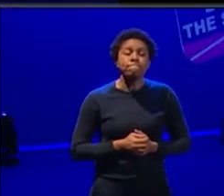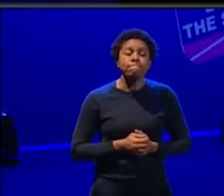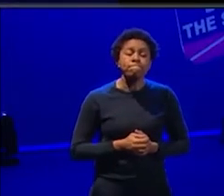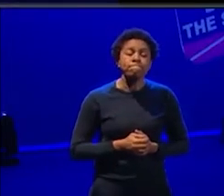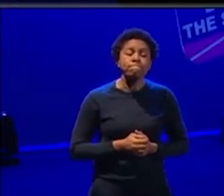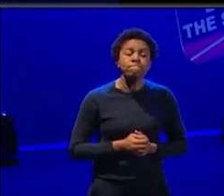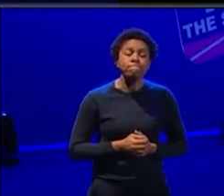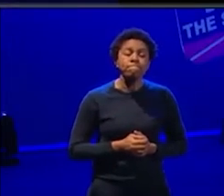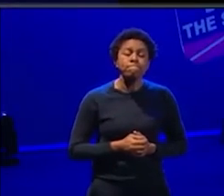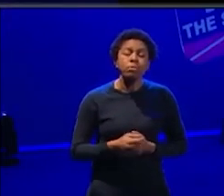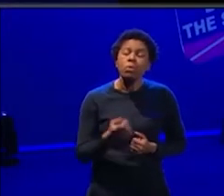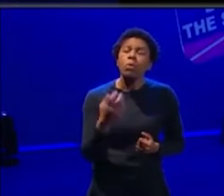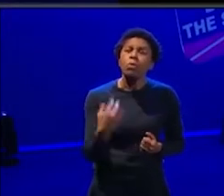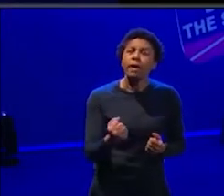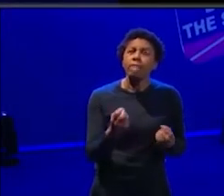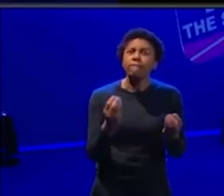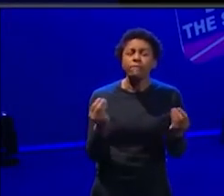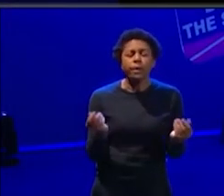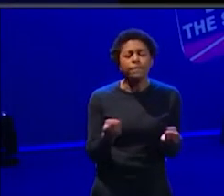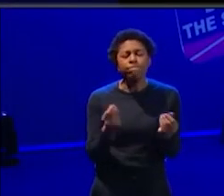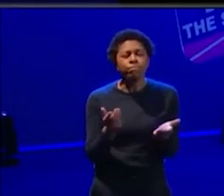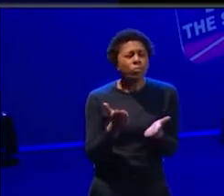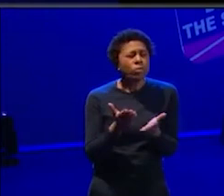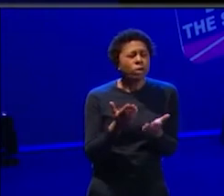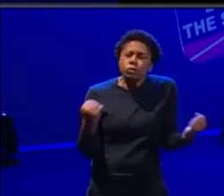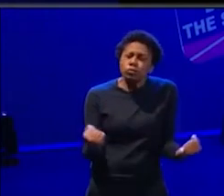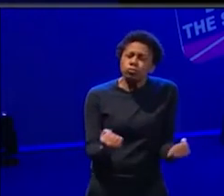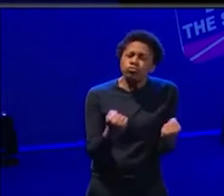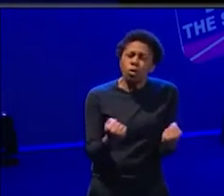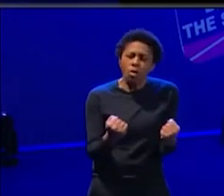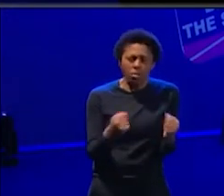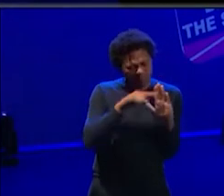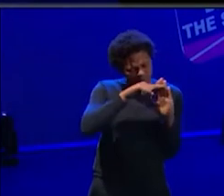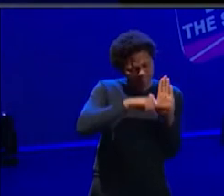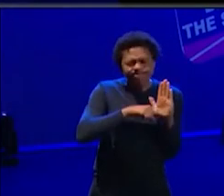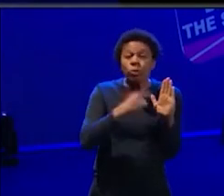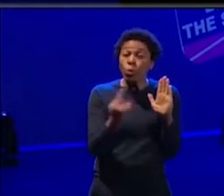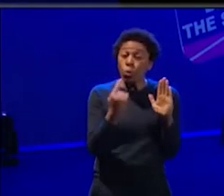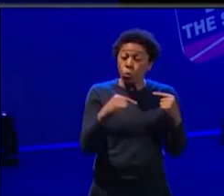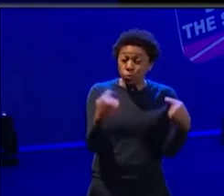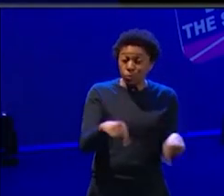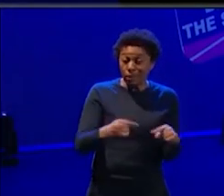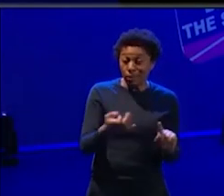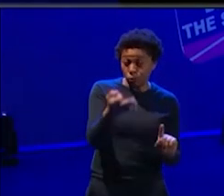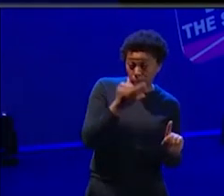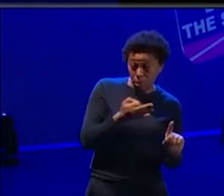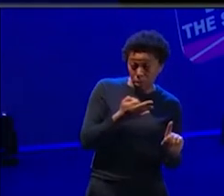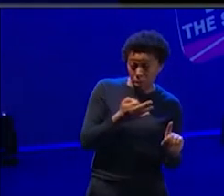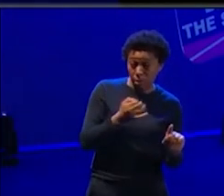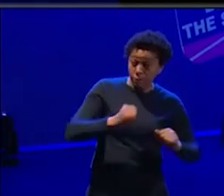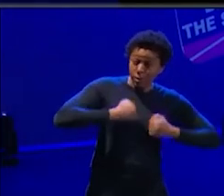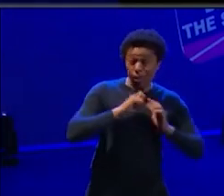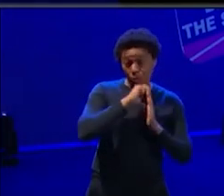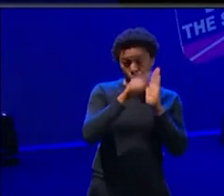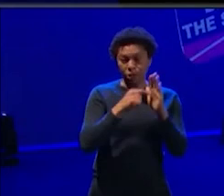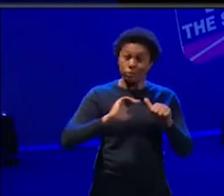we have, um, very strong parameters around who can actually apply for, um, for Originate. Um,